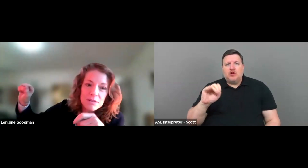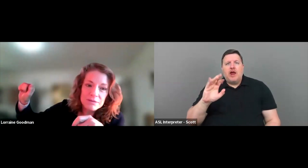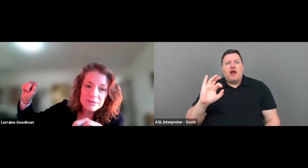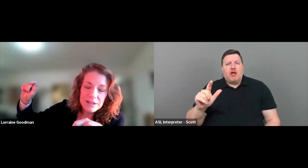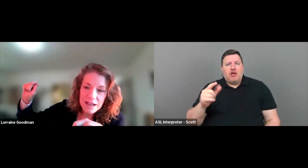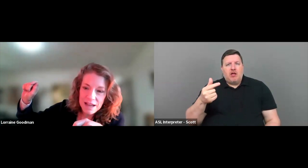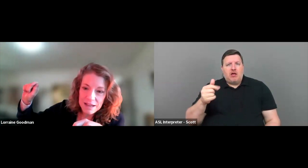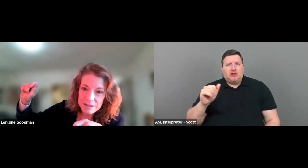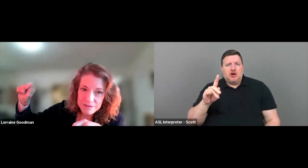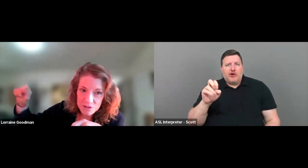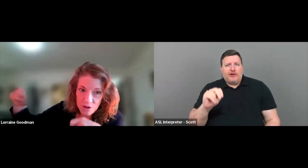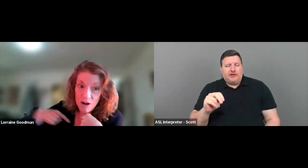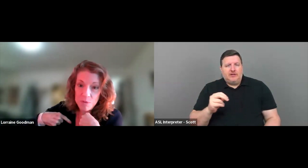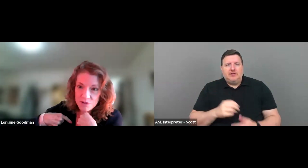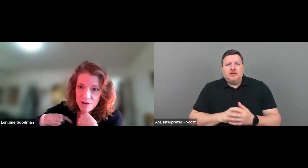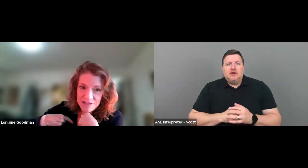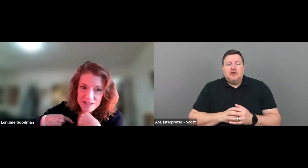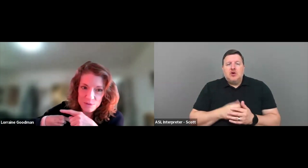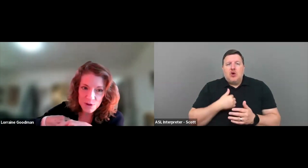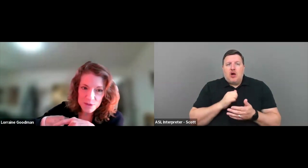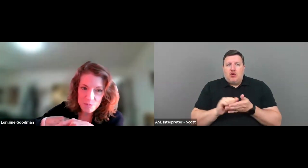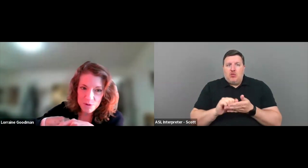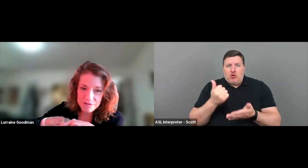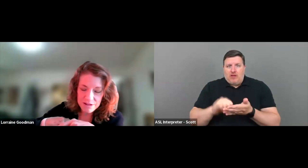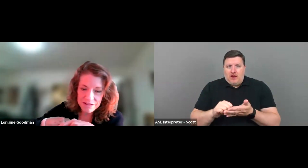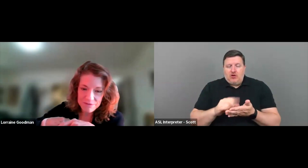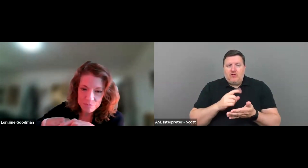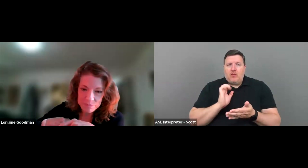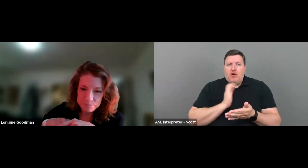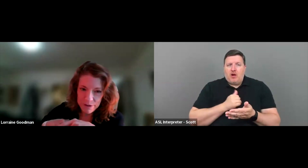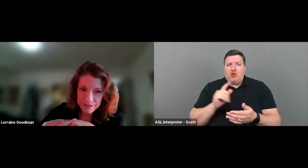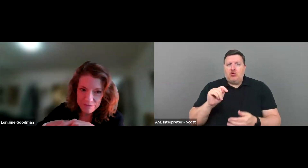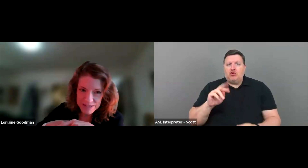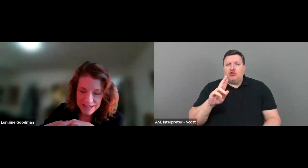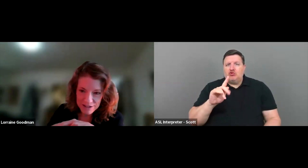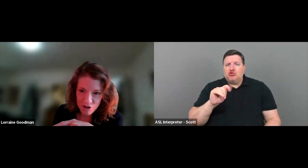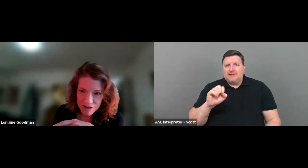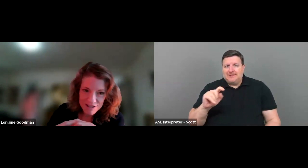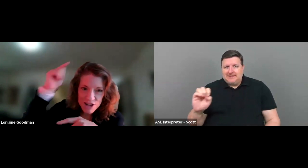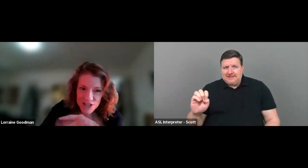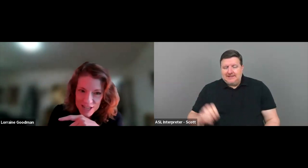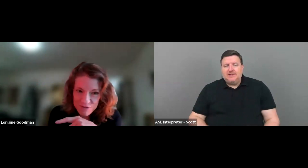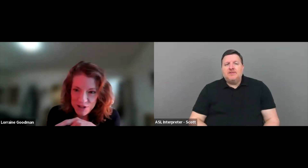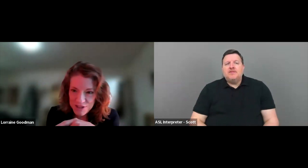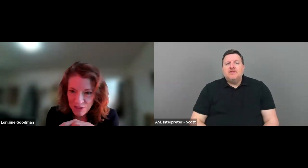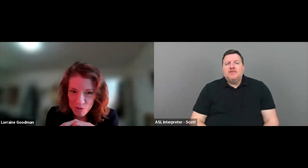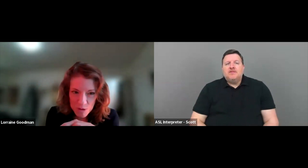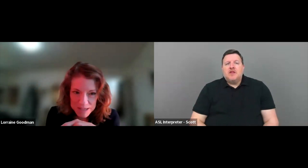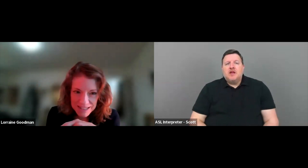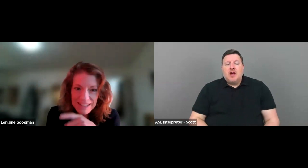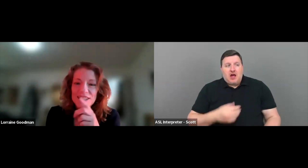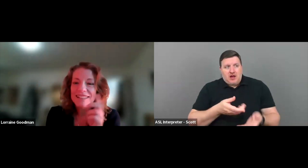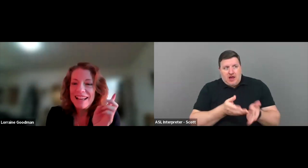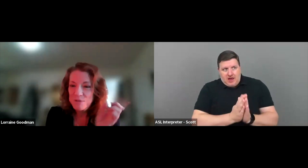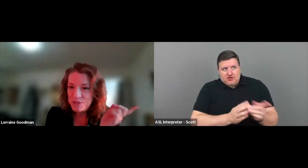our, uh, our trustee who was on the board of the Brooklyn Botanical Garden to give to this other